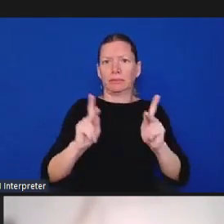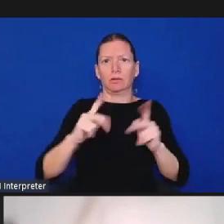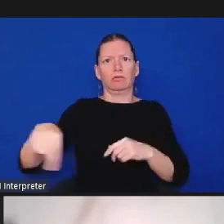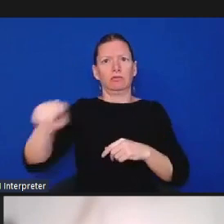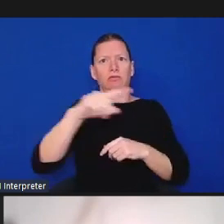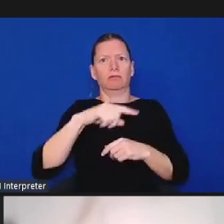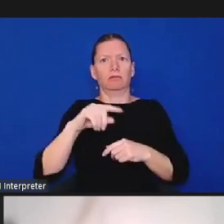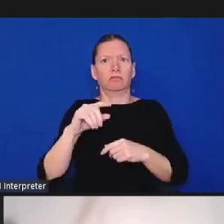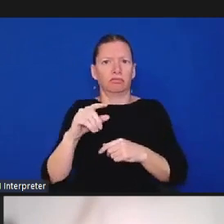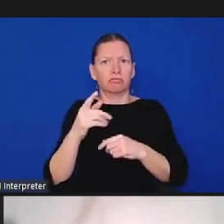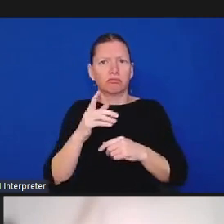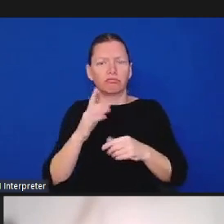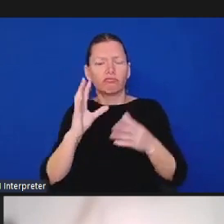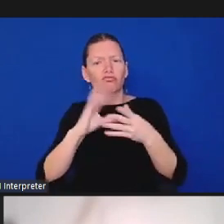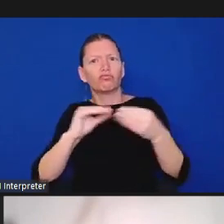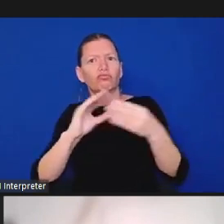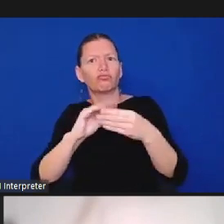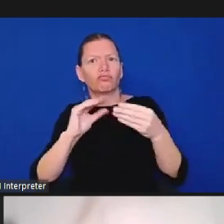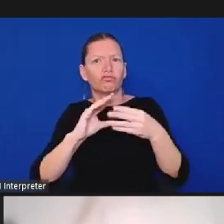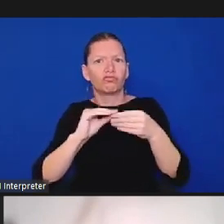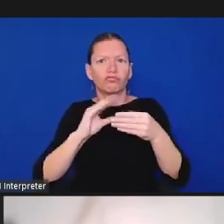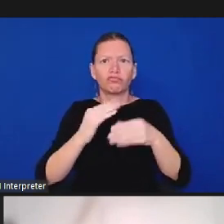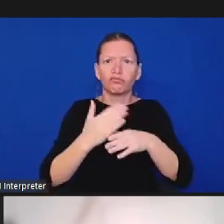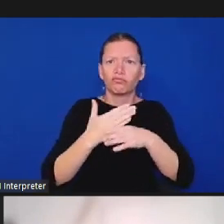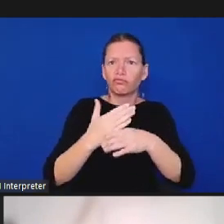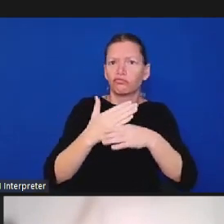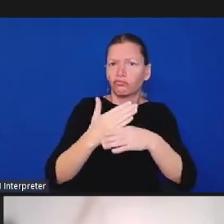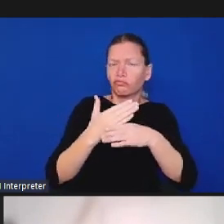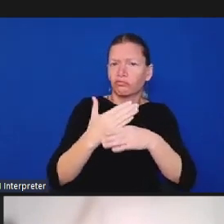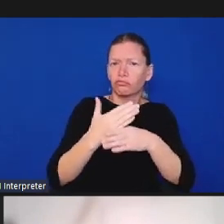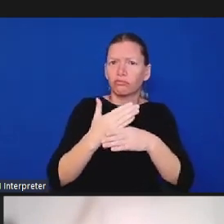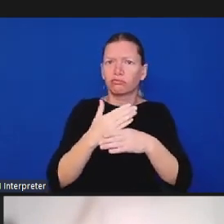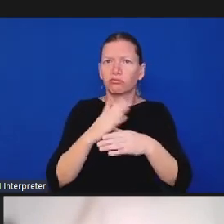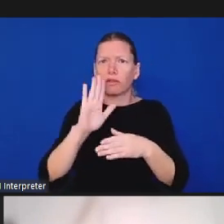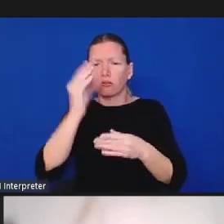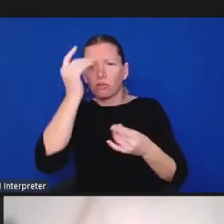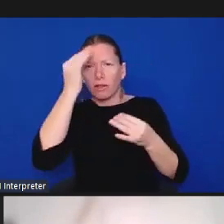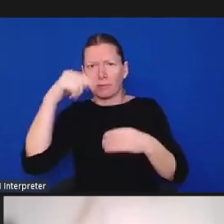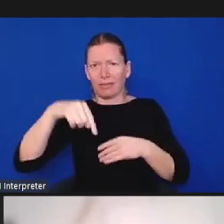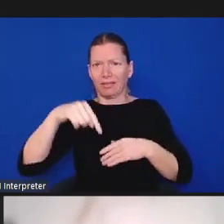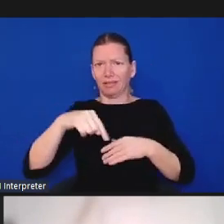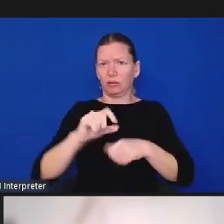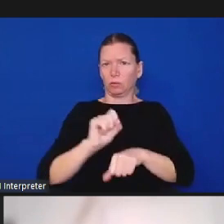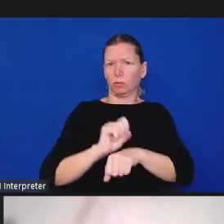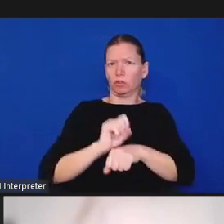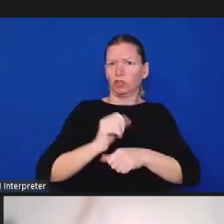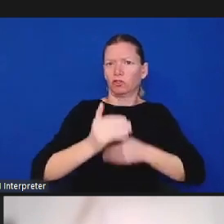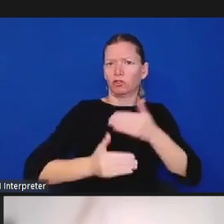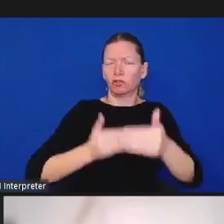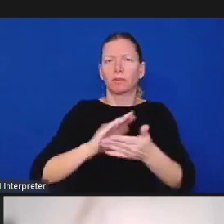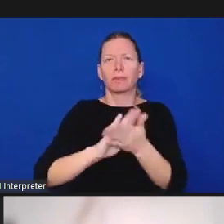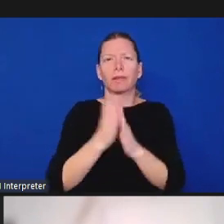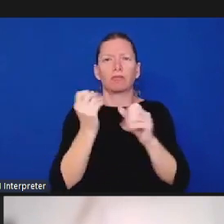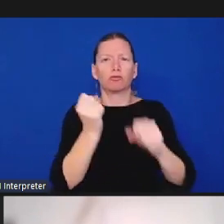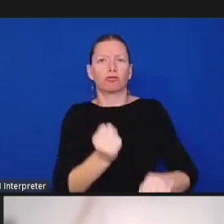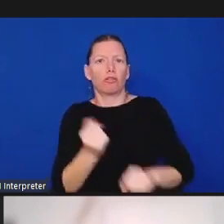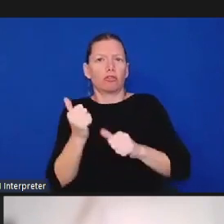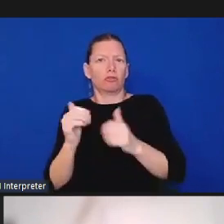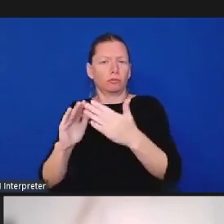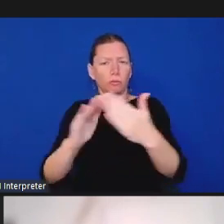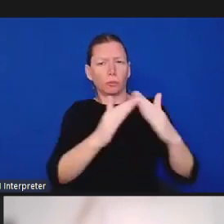we can move forward to strengthen our relationships and the way that we provide exemplary and professional